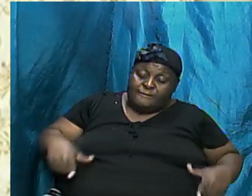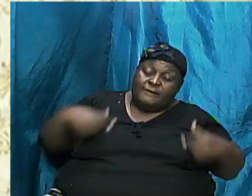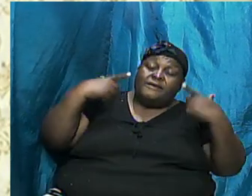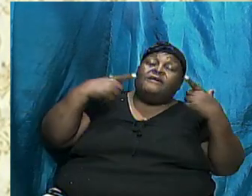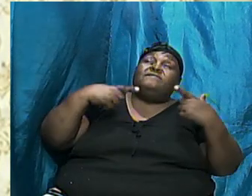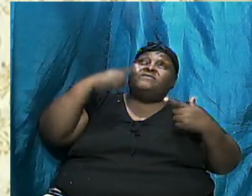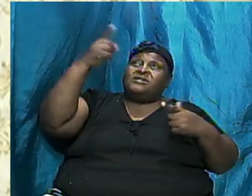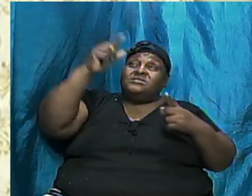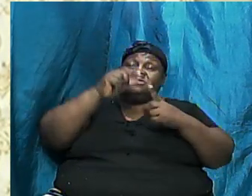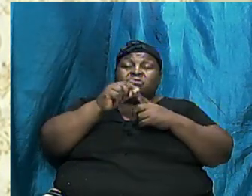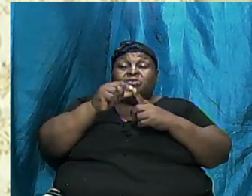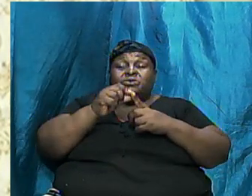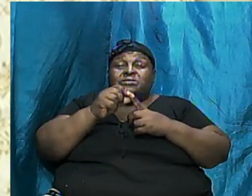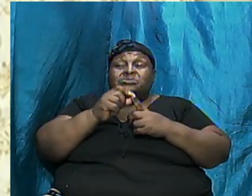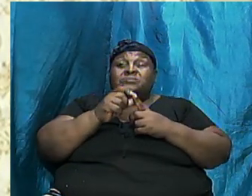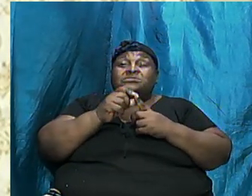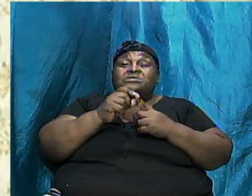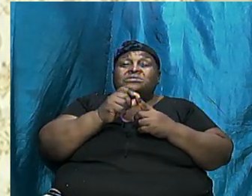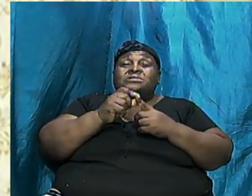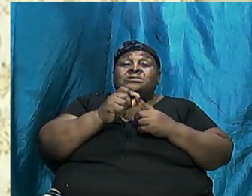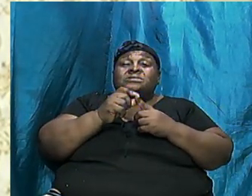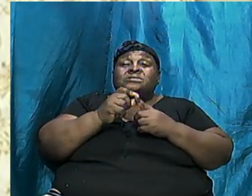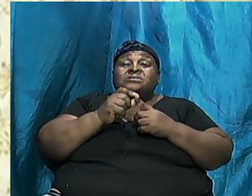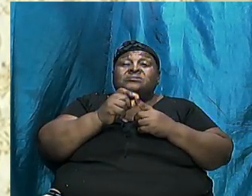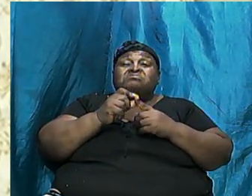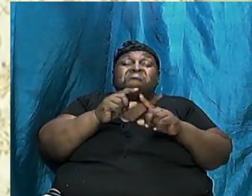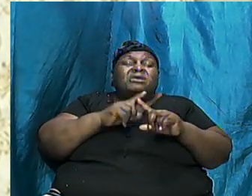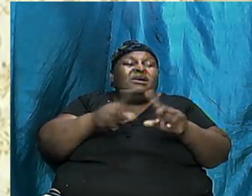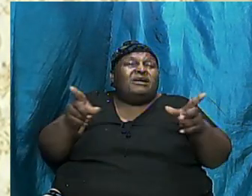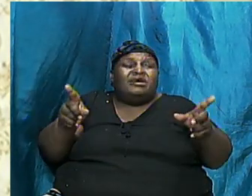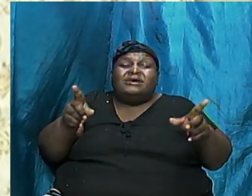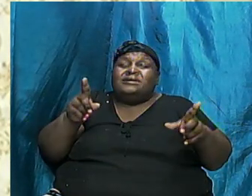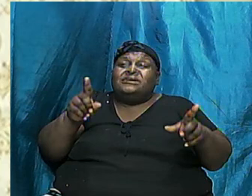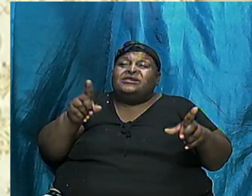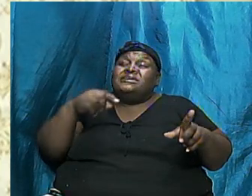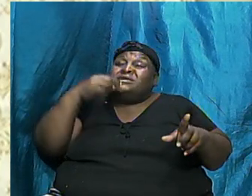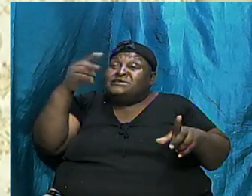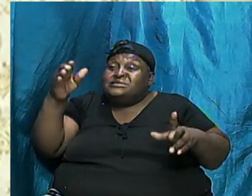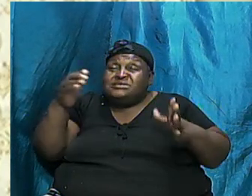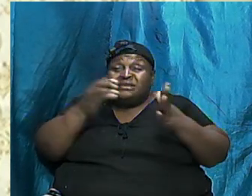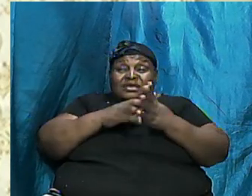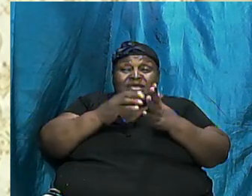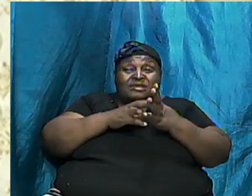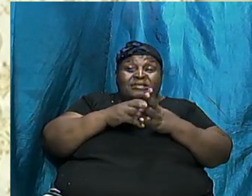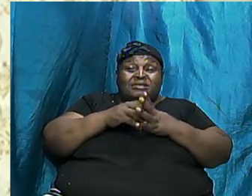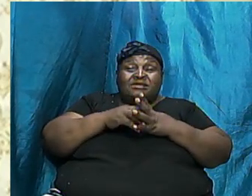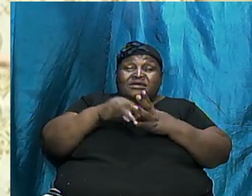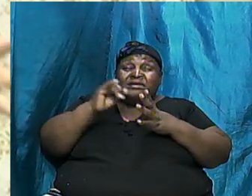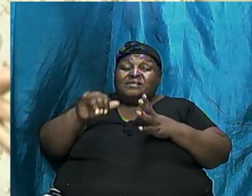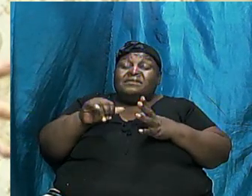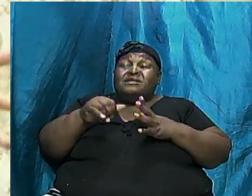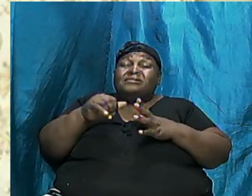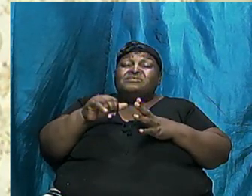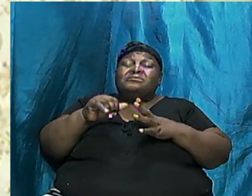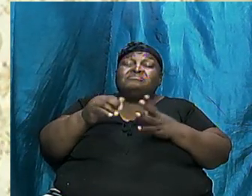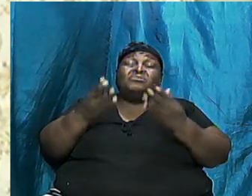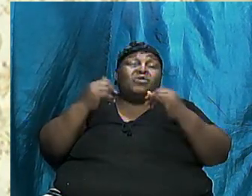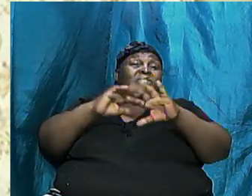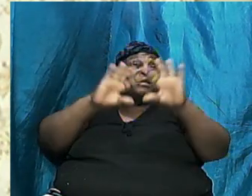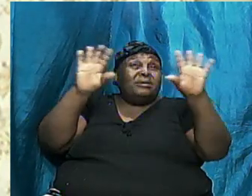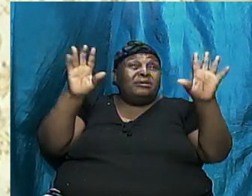His word And I cannot Over emphasize That point And that comes Out clear Right here